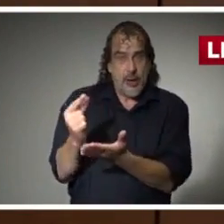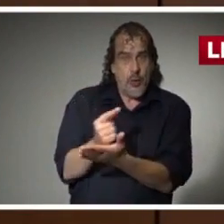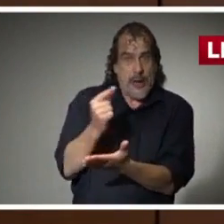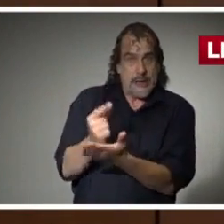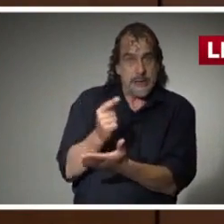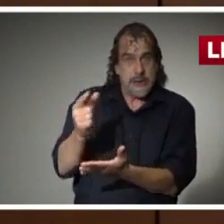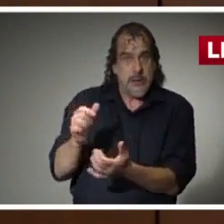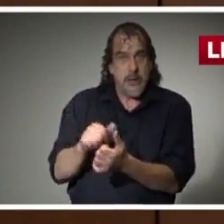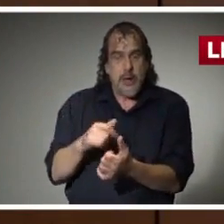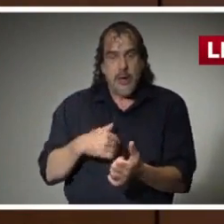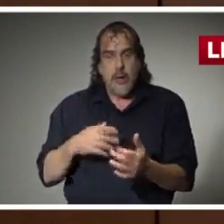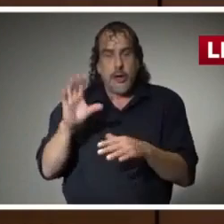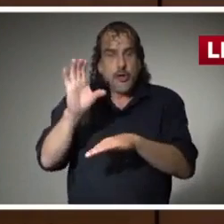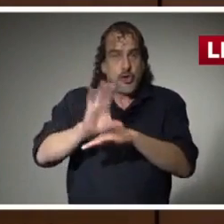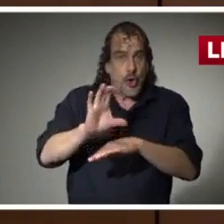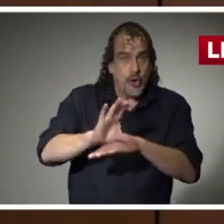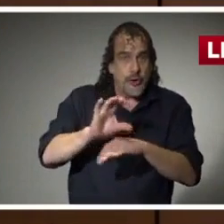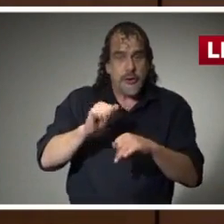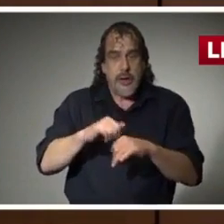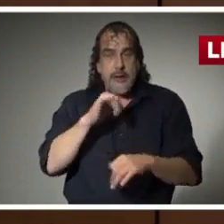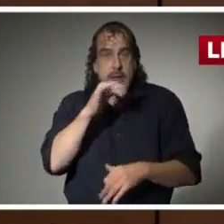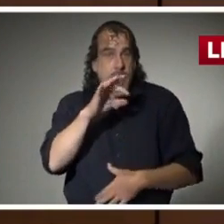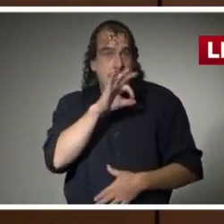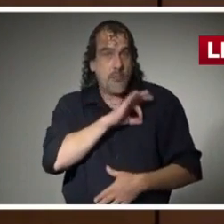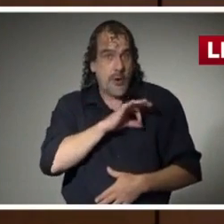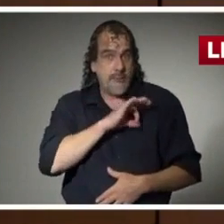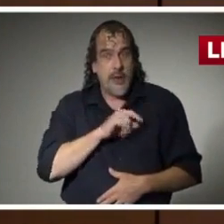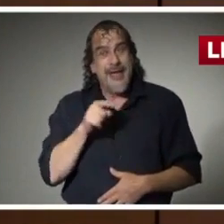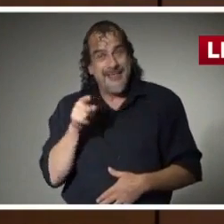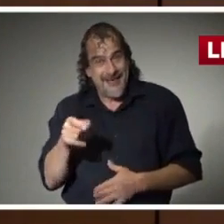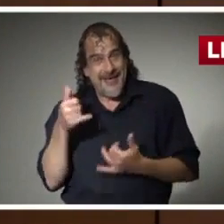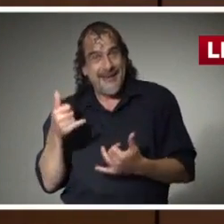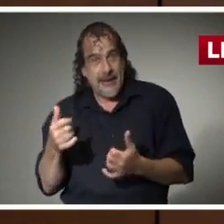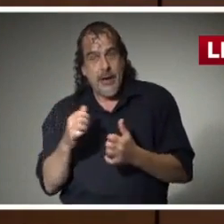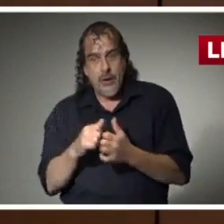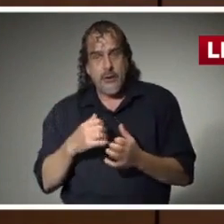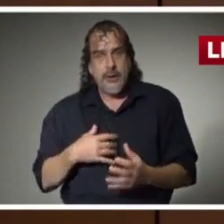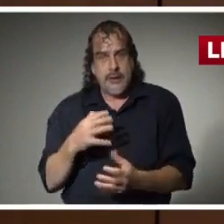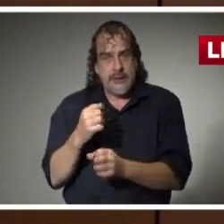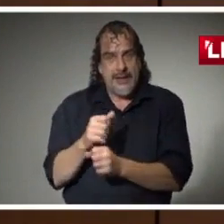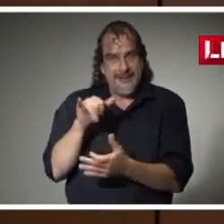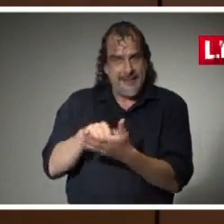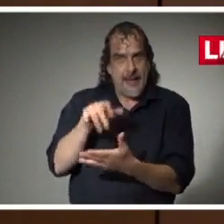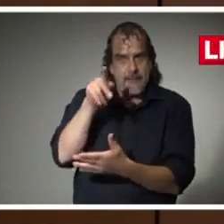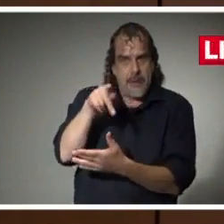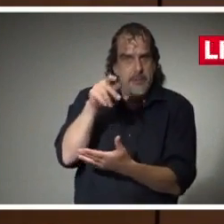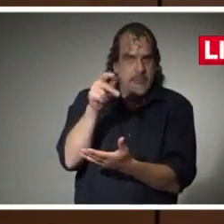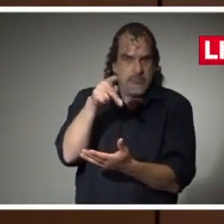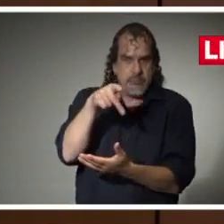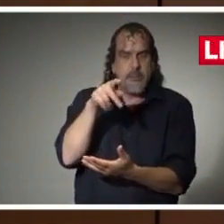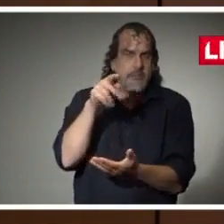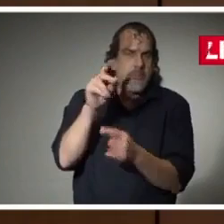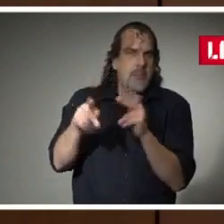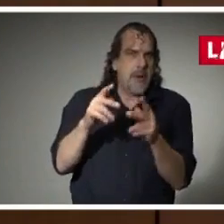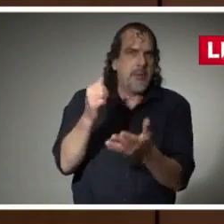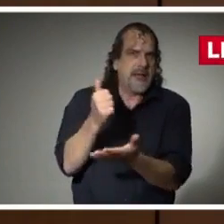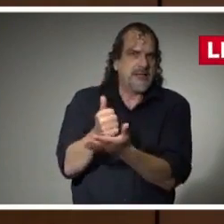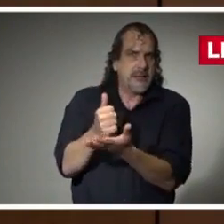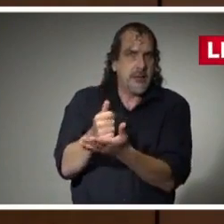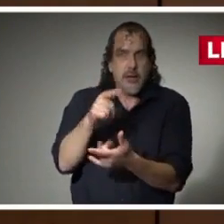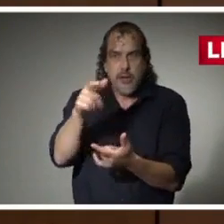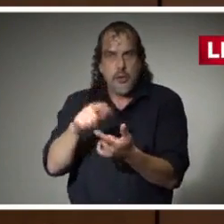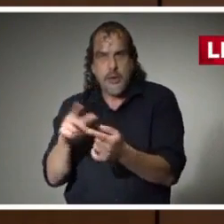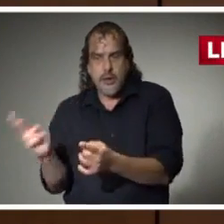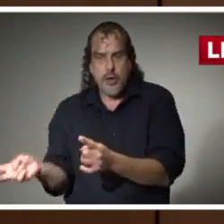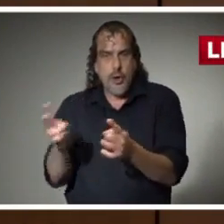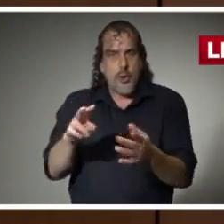houses of worship and nonprofits may now be eligible for public assistance in some cases. You can go and apply